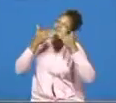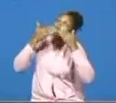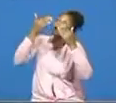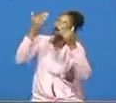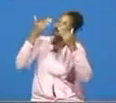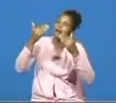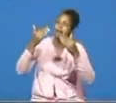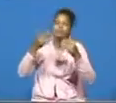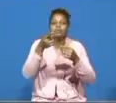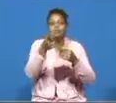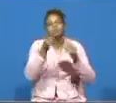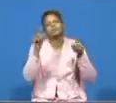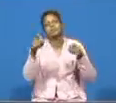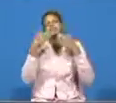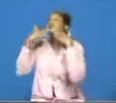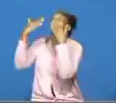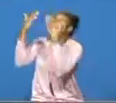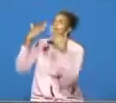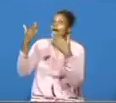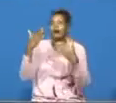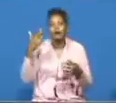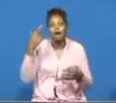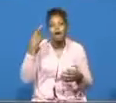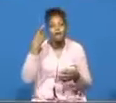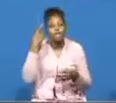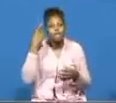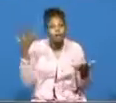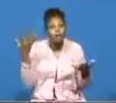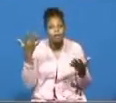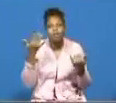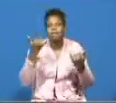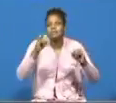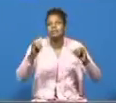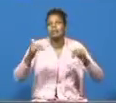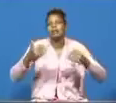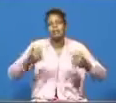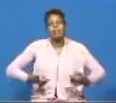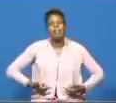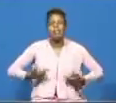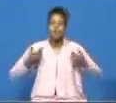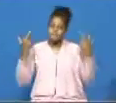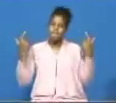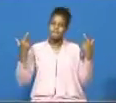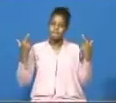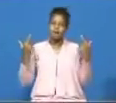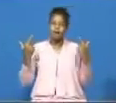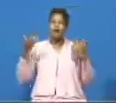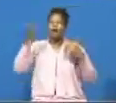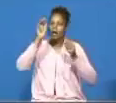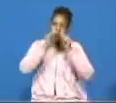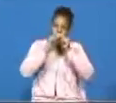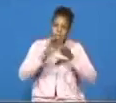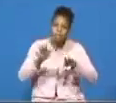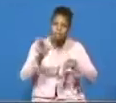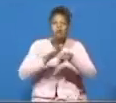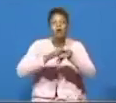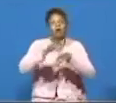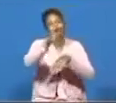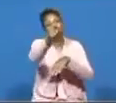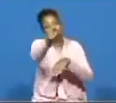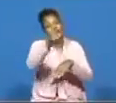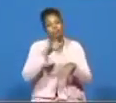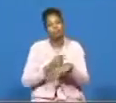you need to give god thanks for there is still life and god's blessing is upon you